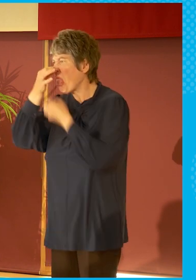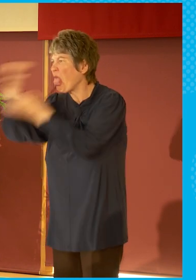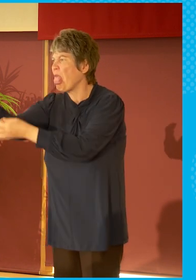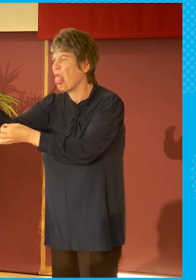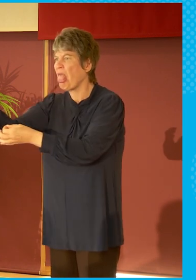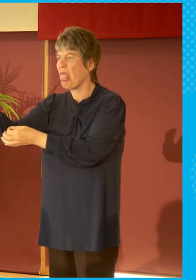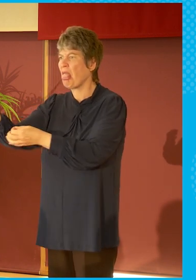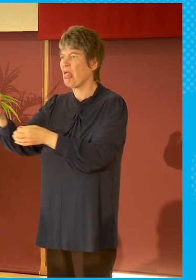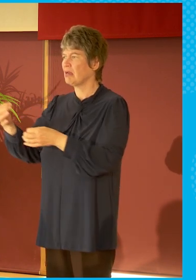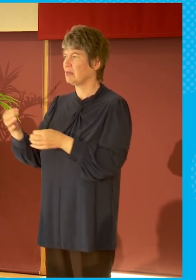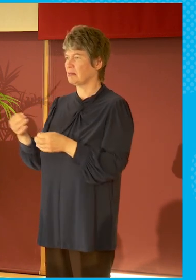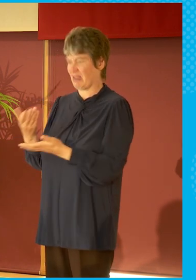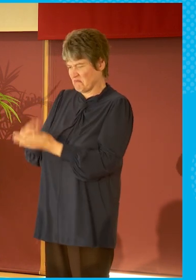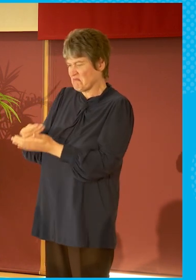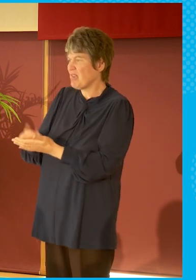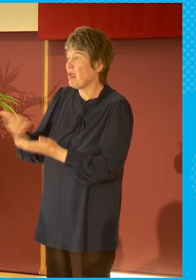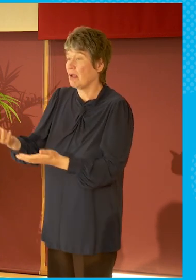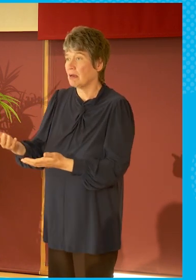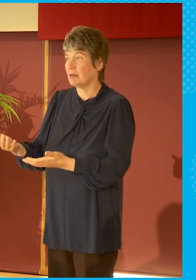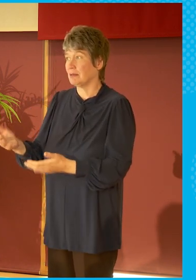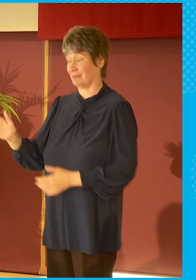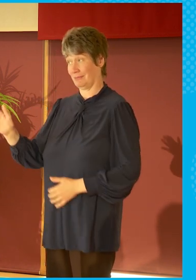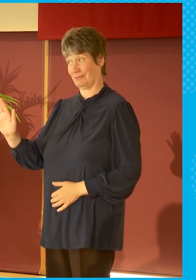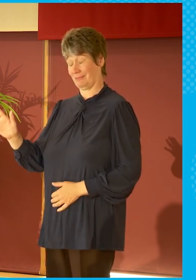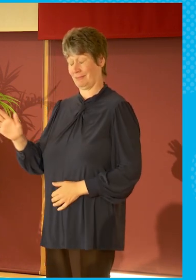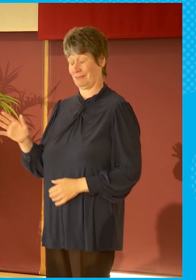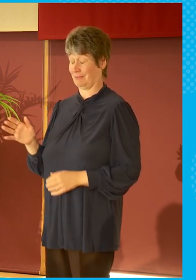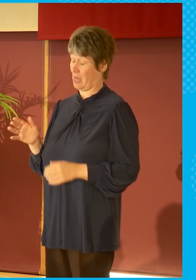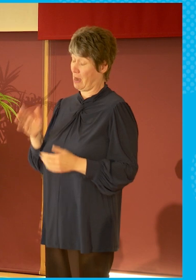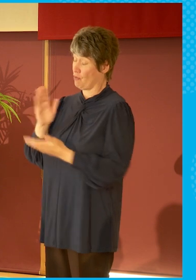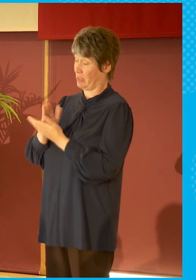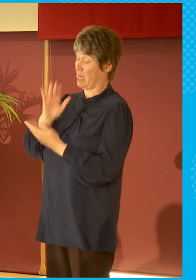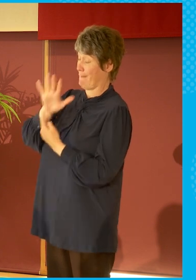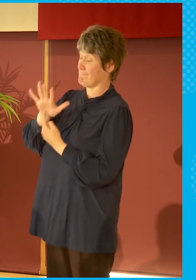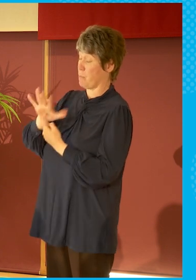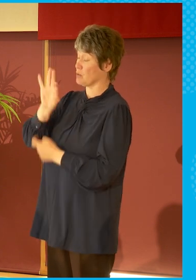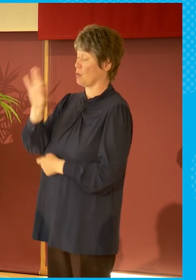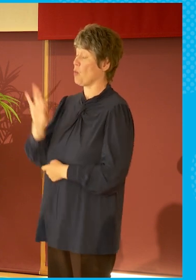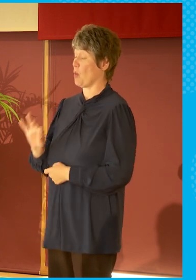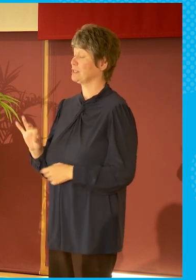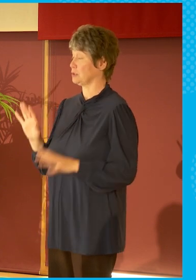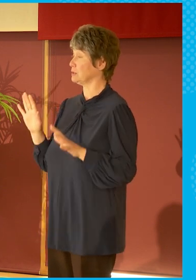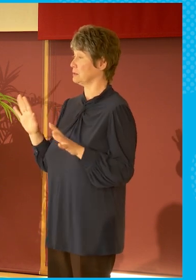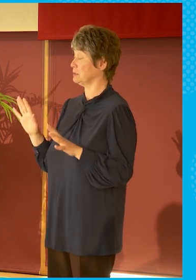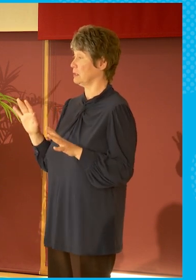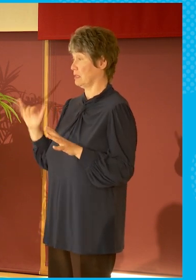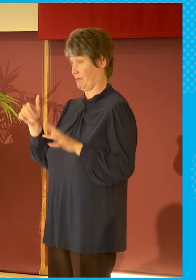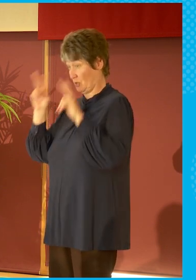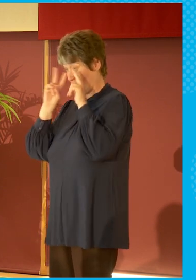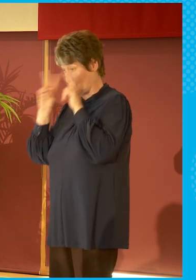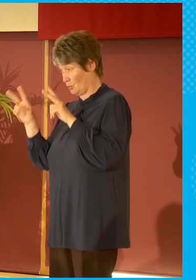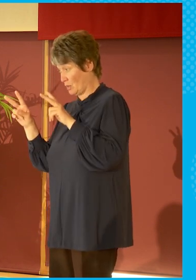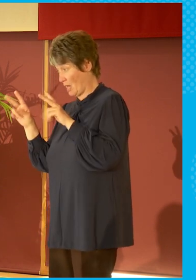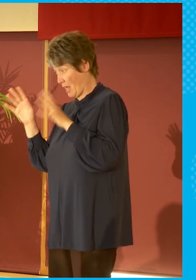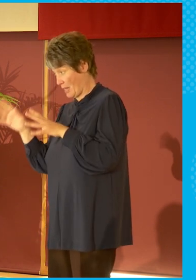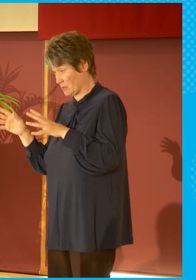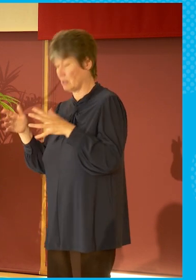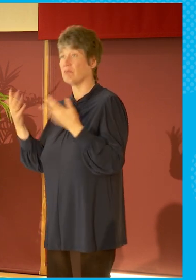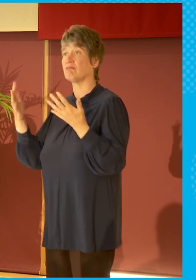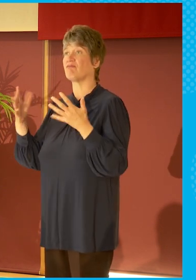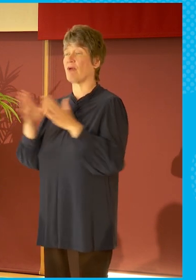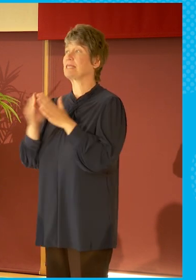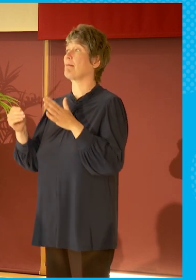platforms out there at the moment. It's a great question. But I think when you look at a really polarized media market like the United States,